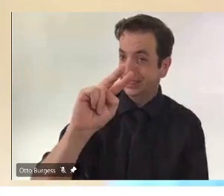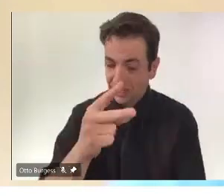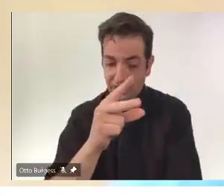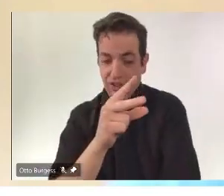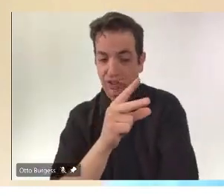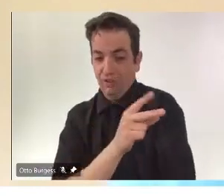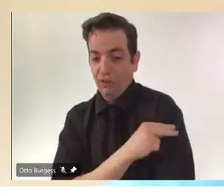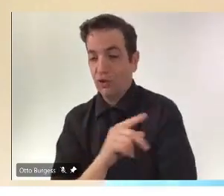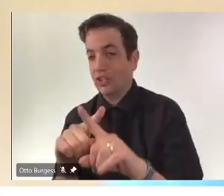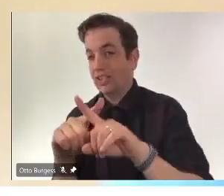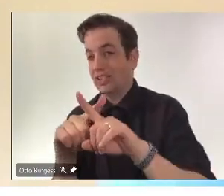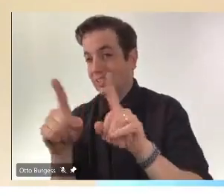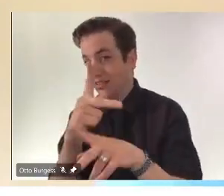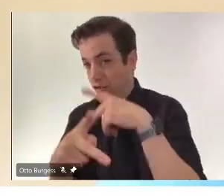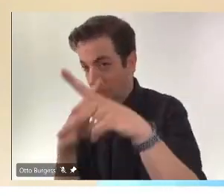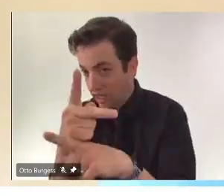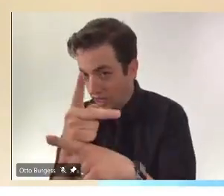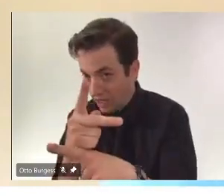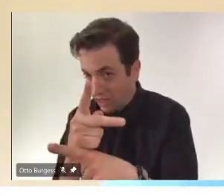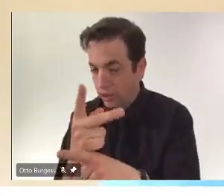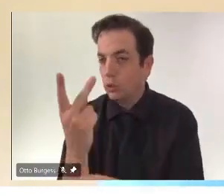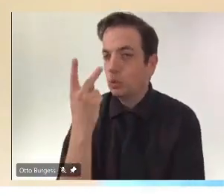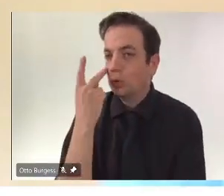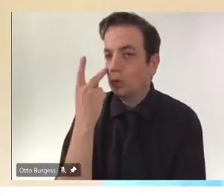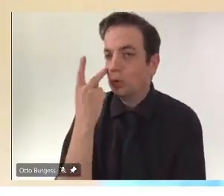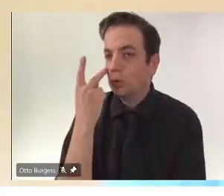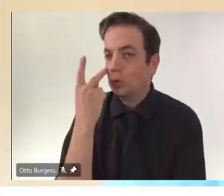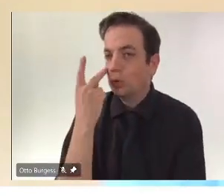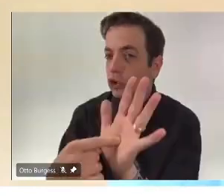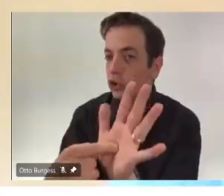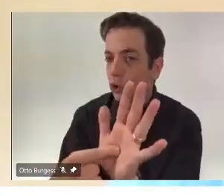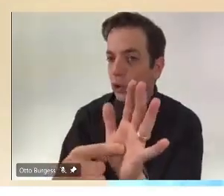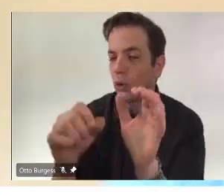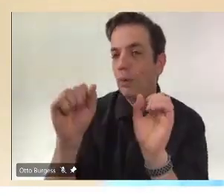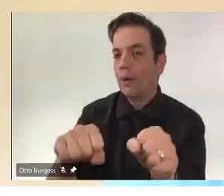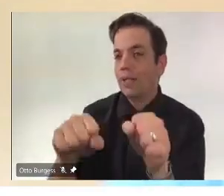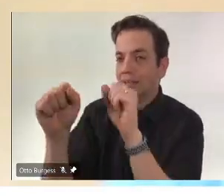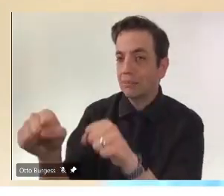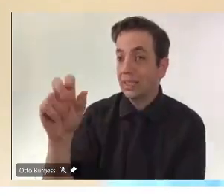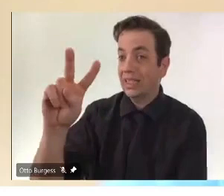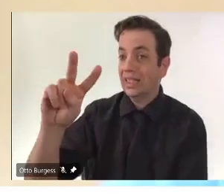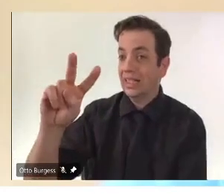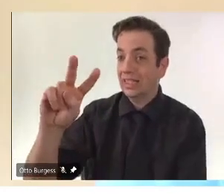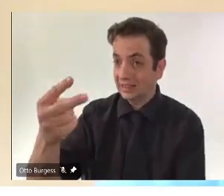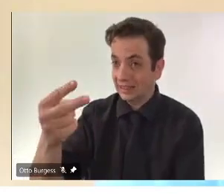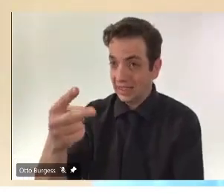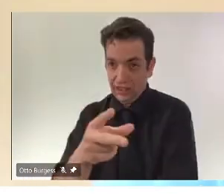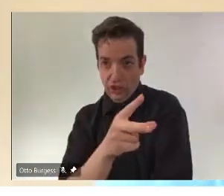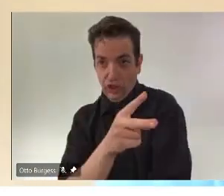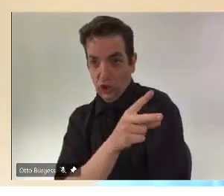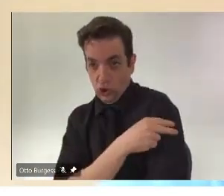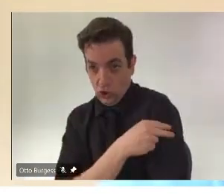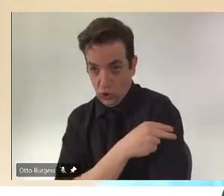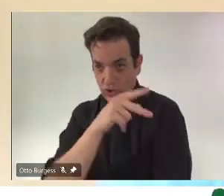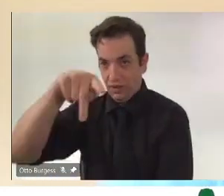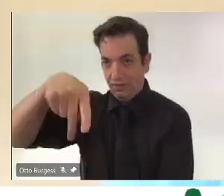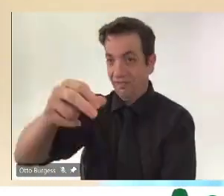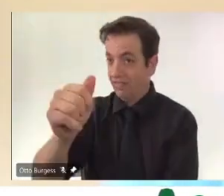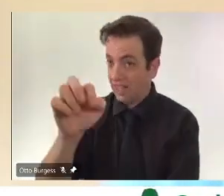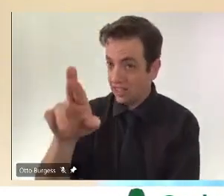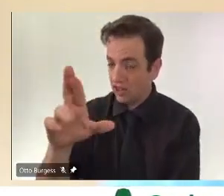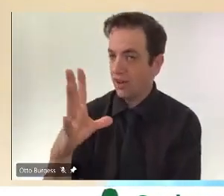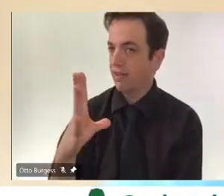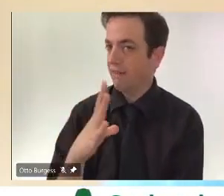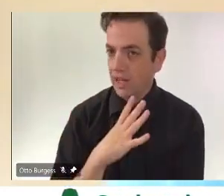UK, but if those studies show that a second dose Pfizer is as good as second dose AstraZeneca, then for those circumstances,